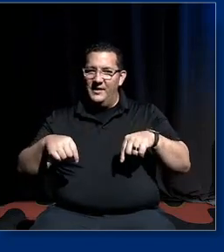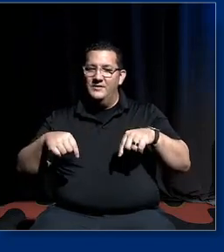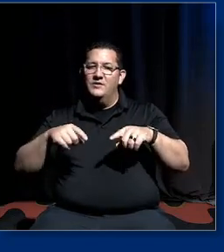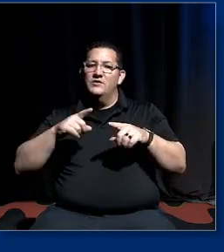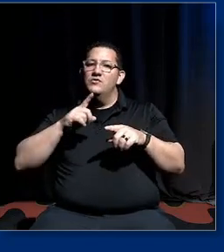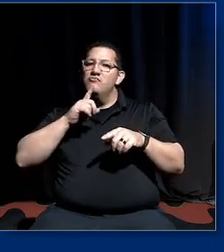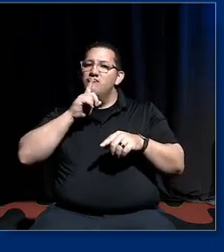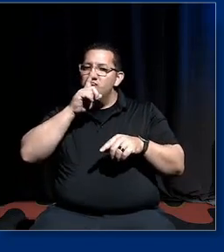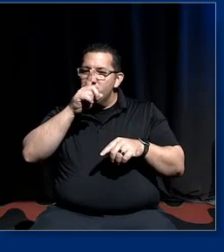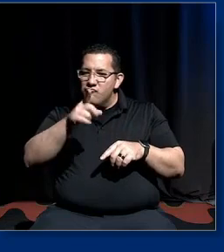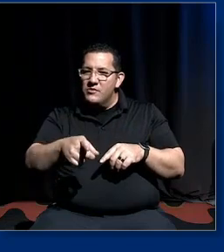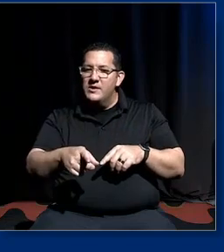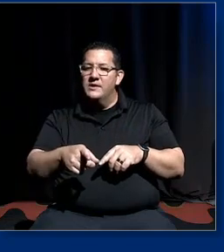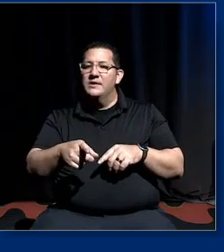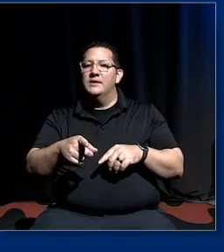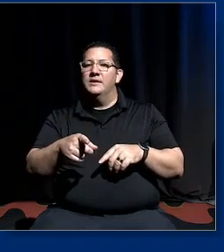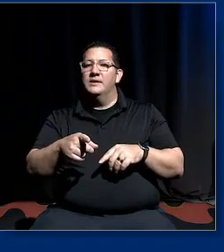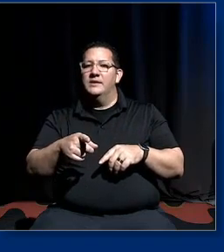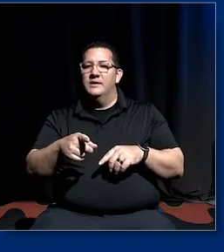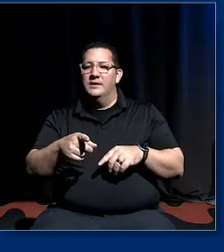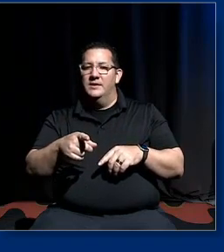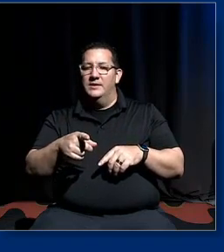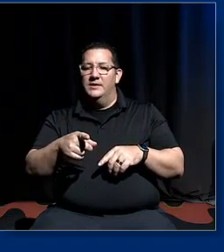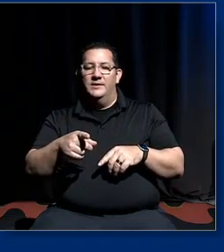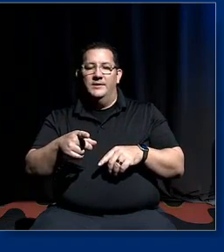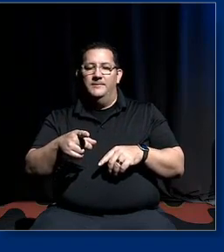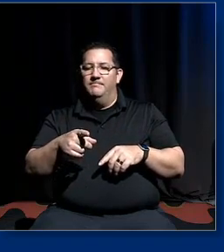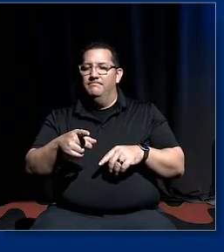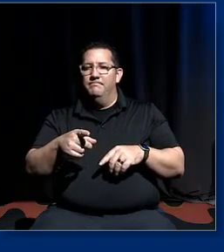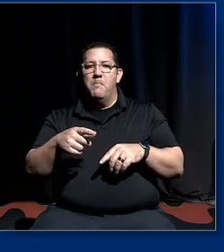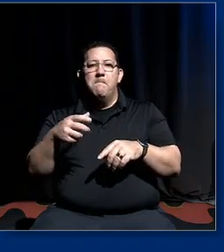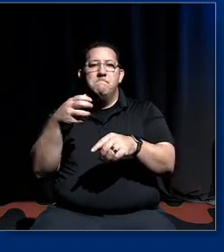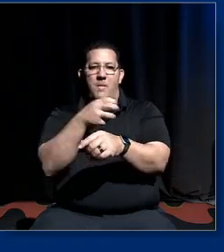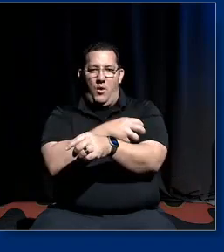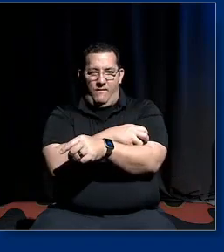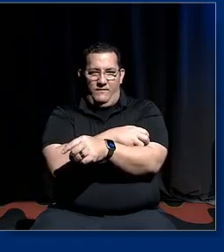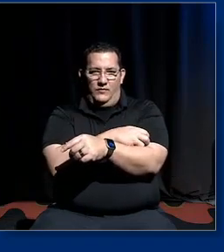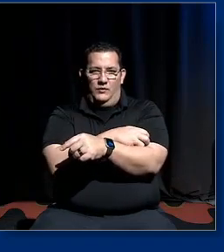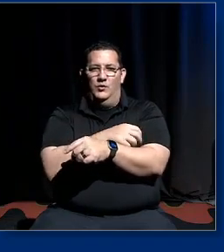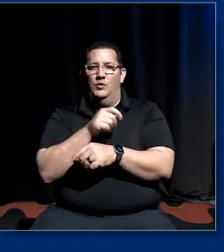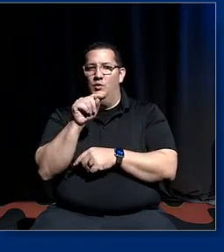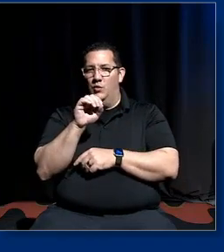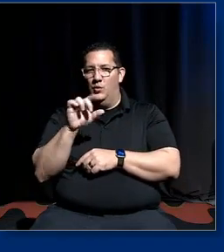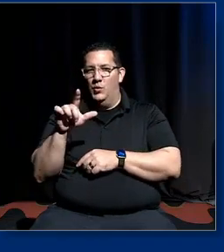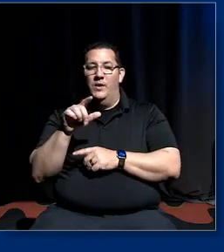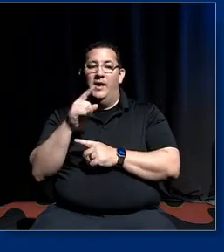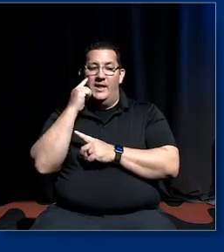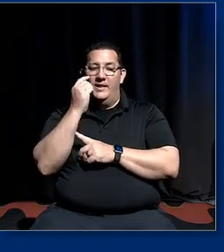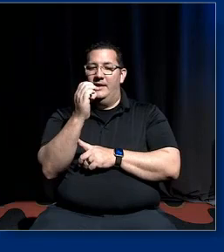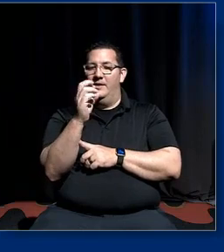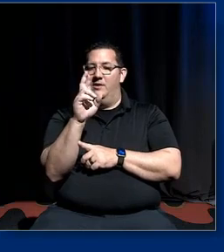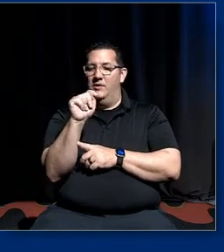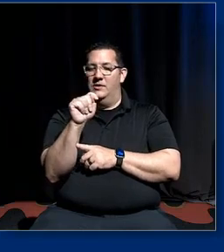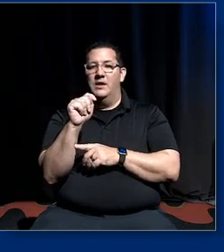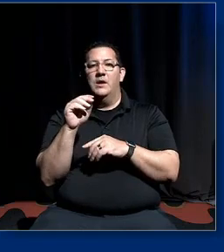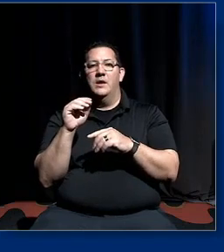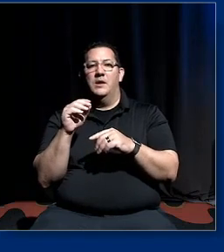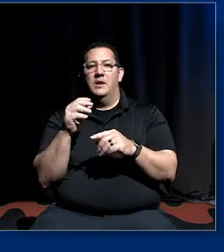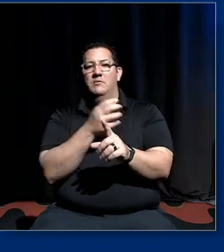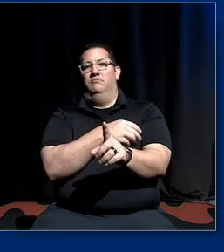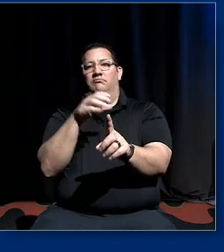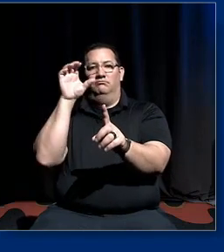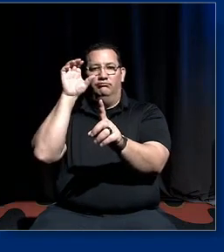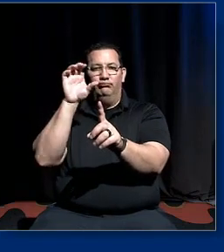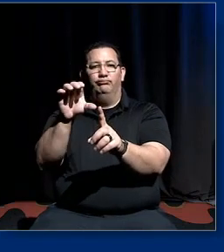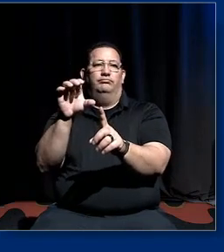i i think crt is tremendously powerful i think it puts powerful tools in people's hands and i think that's part of the reason